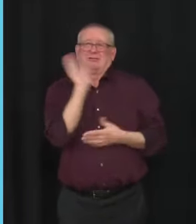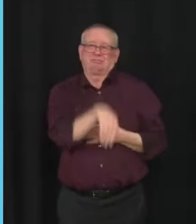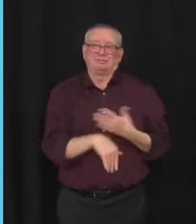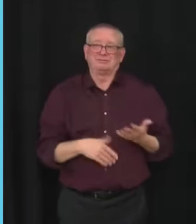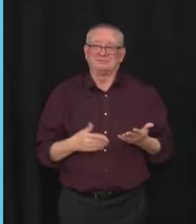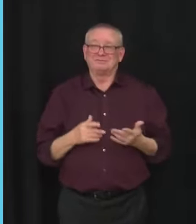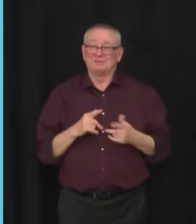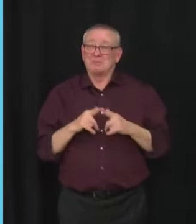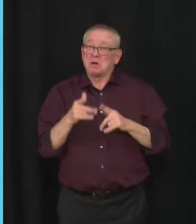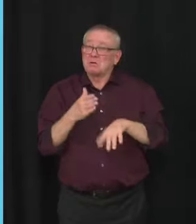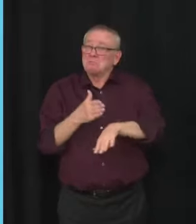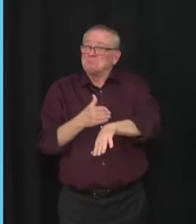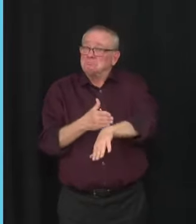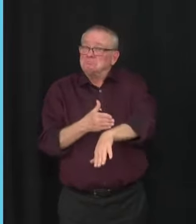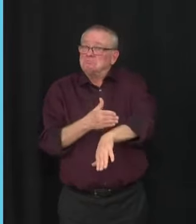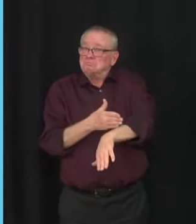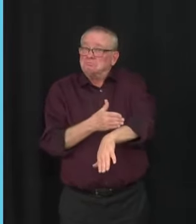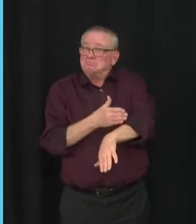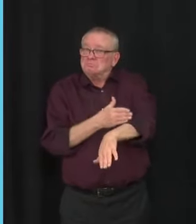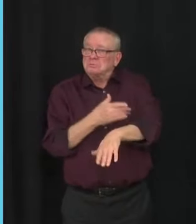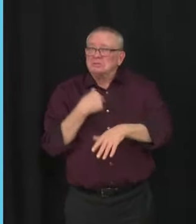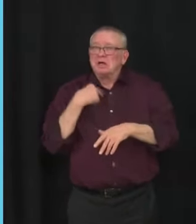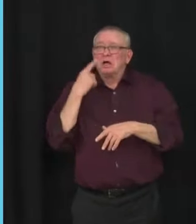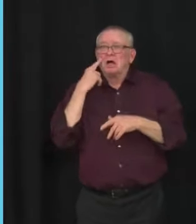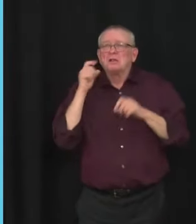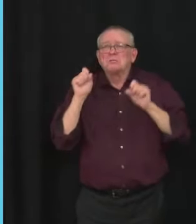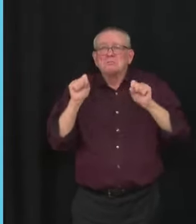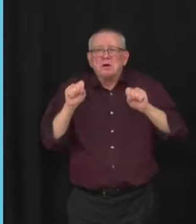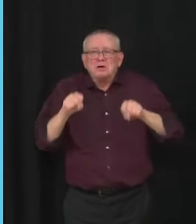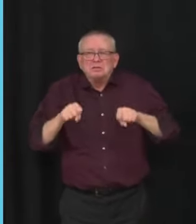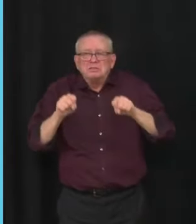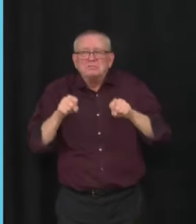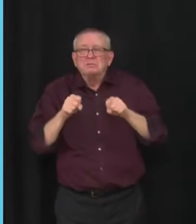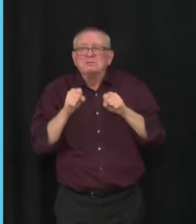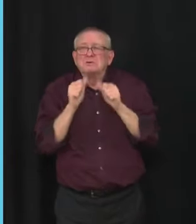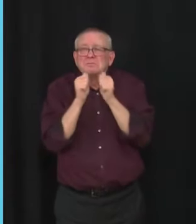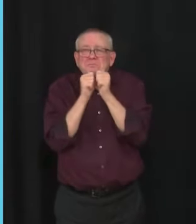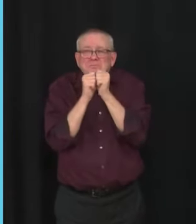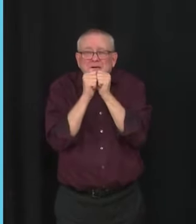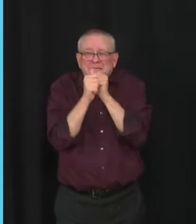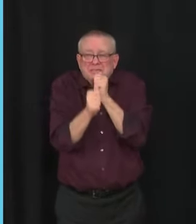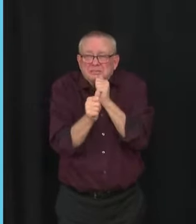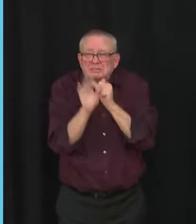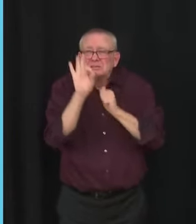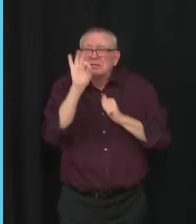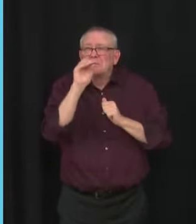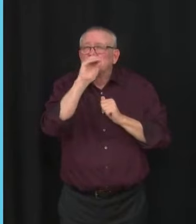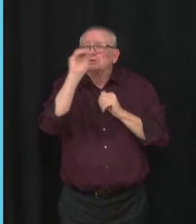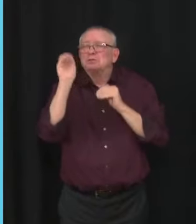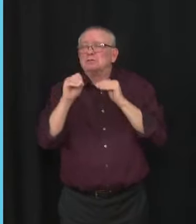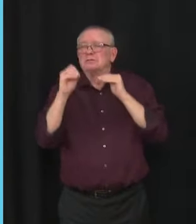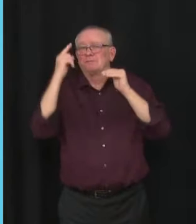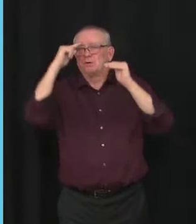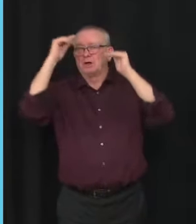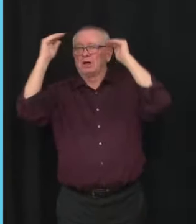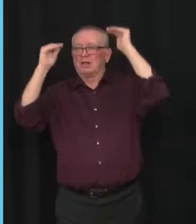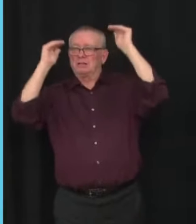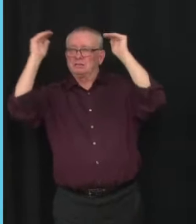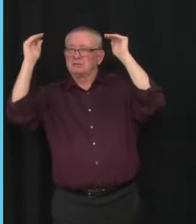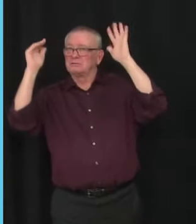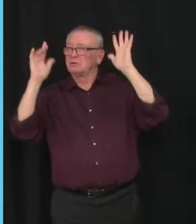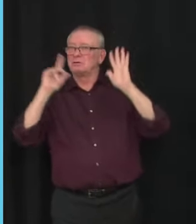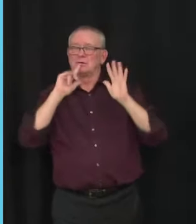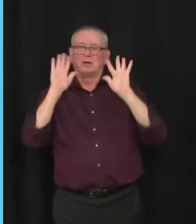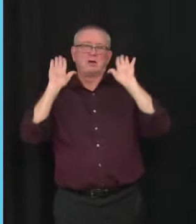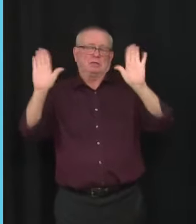now completely possible that Alberta will crest past 90% amongst adults, which is awesome. And we have